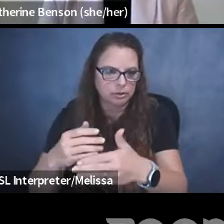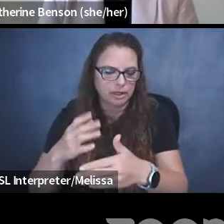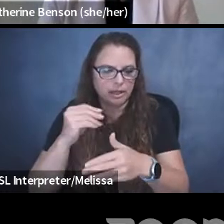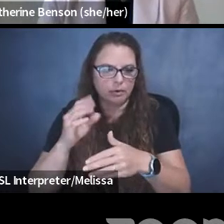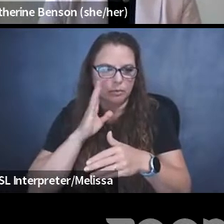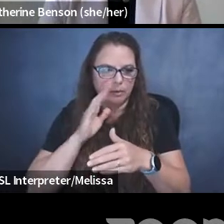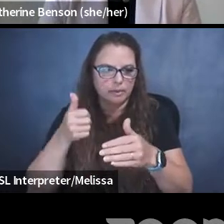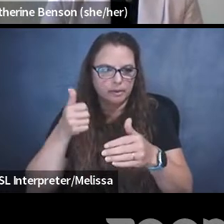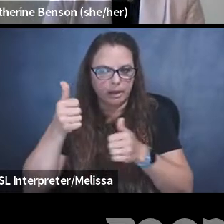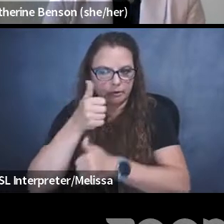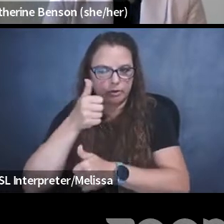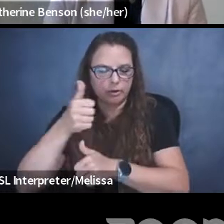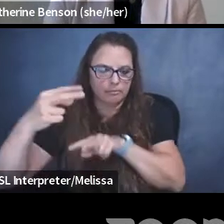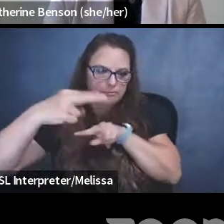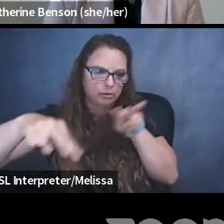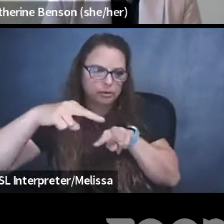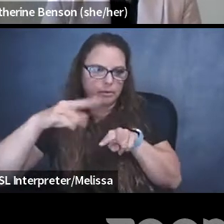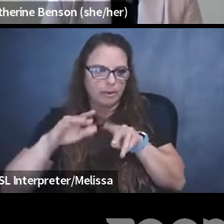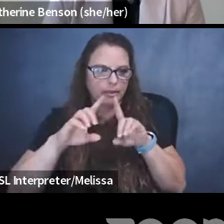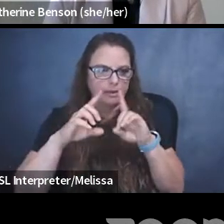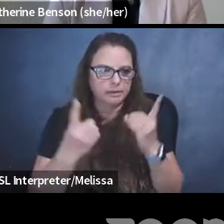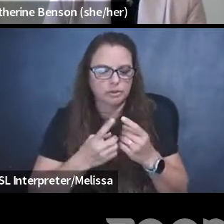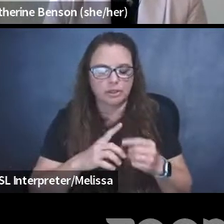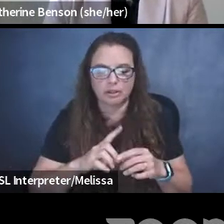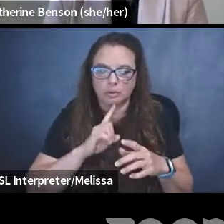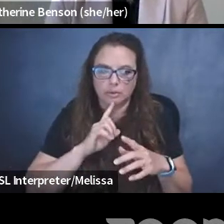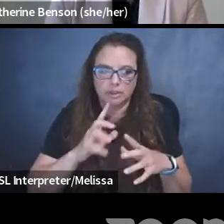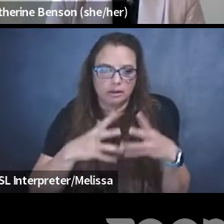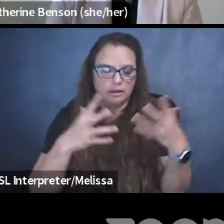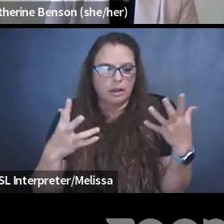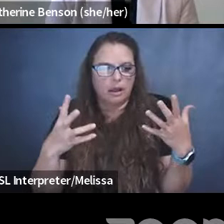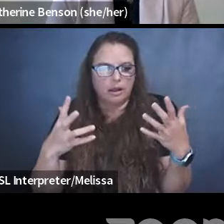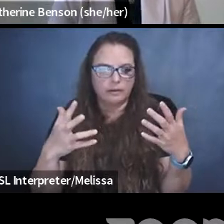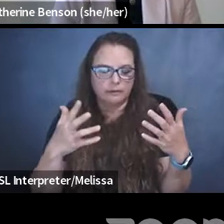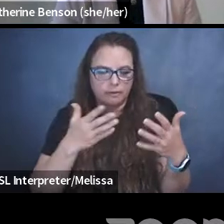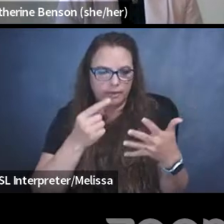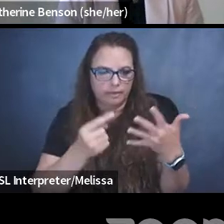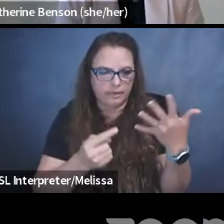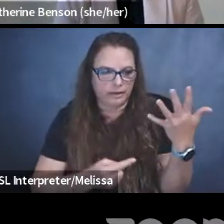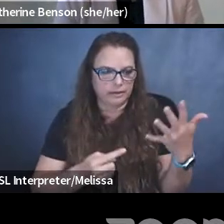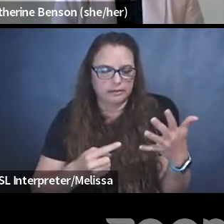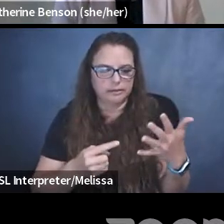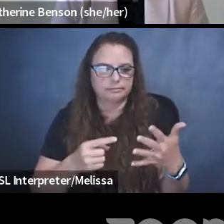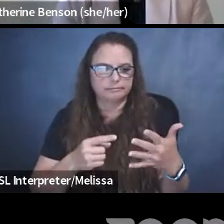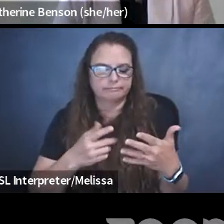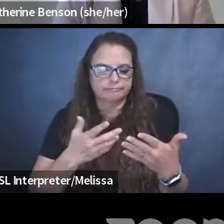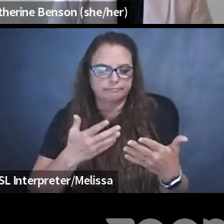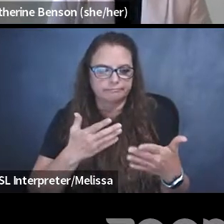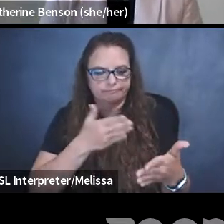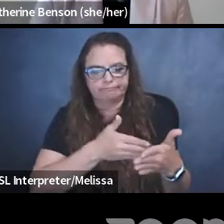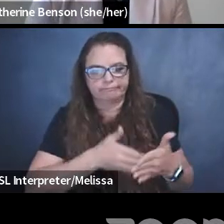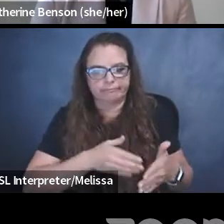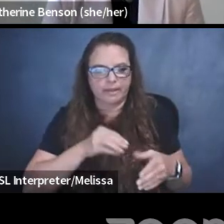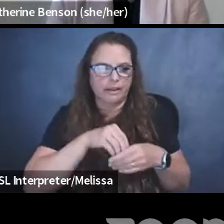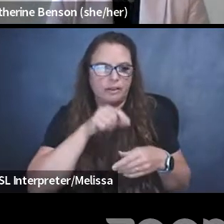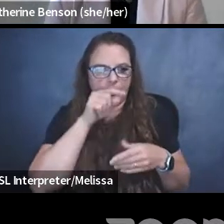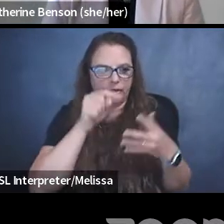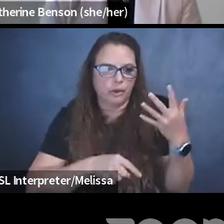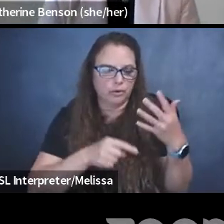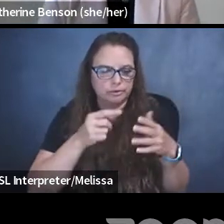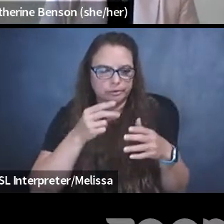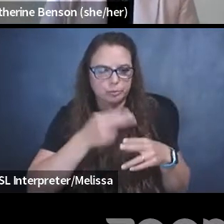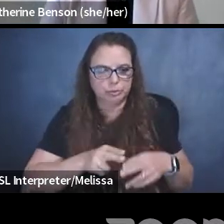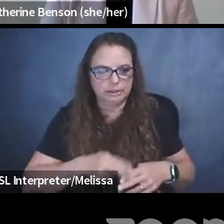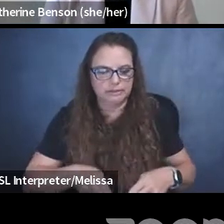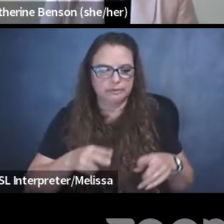district. Uh, there, there is much to take issue, uh, with in the, in the, in, in, in, in those brief, brief sentences. Uh, and I think